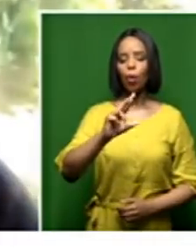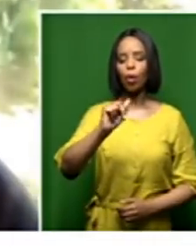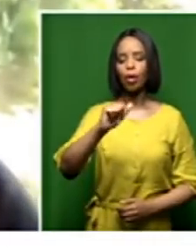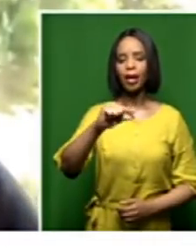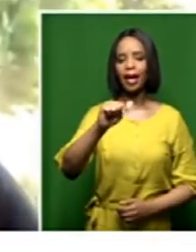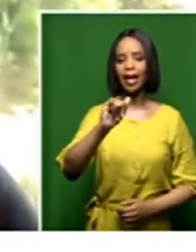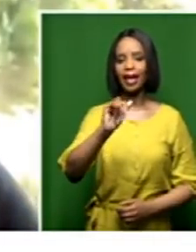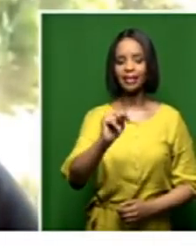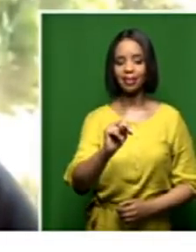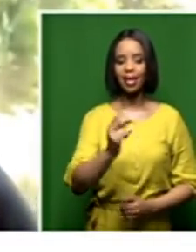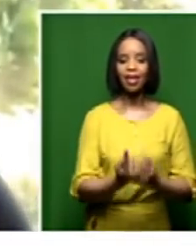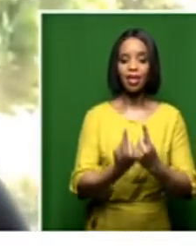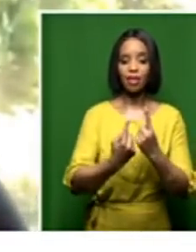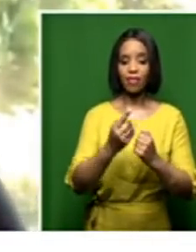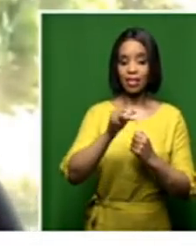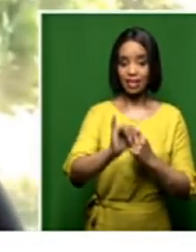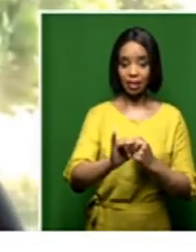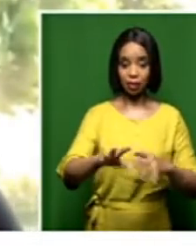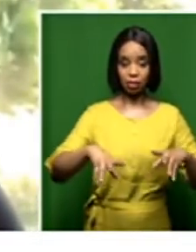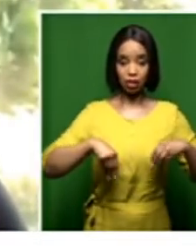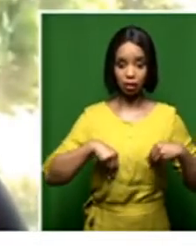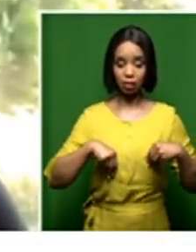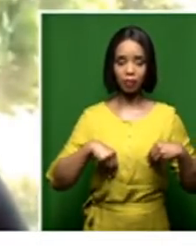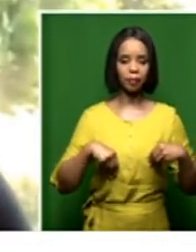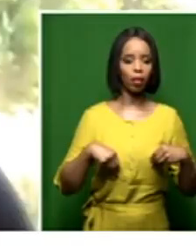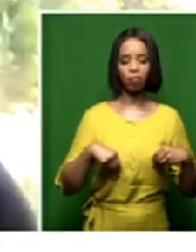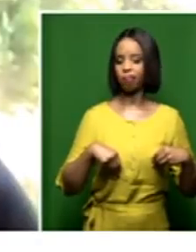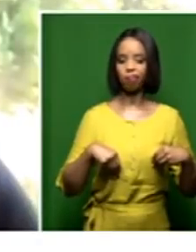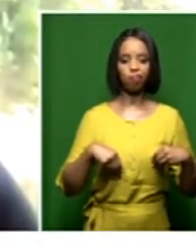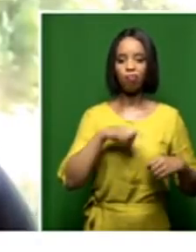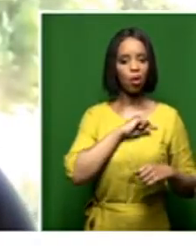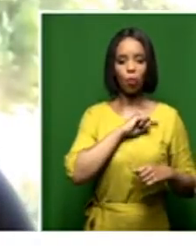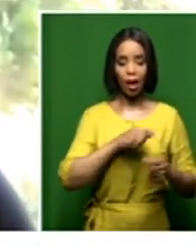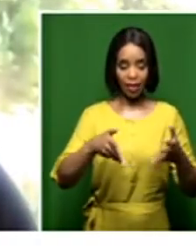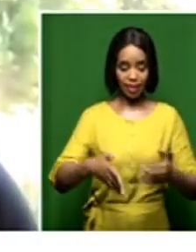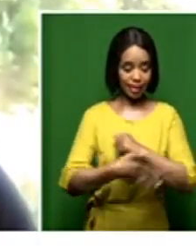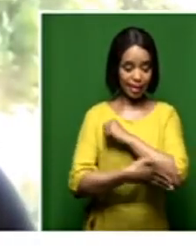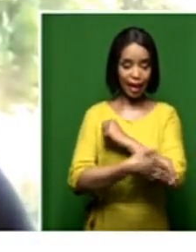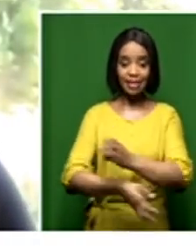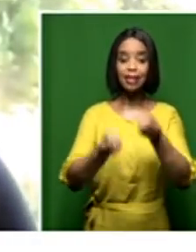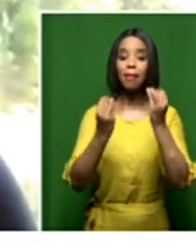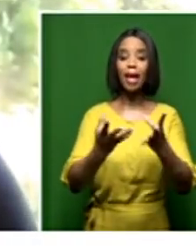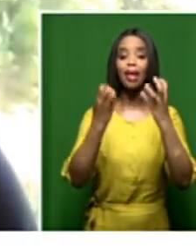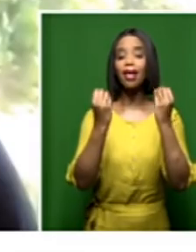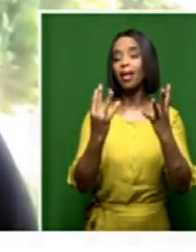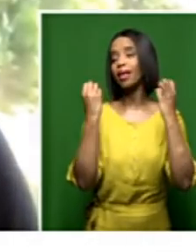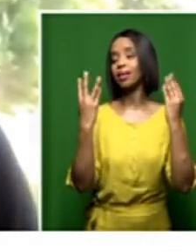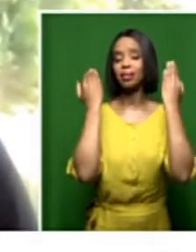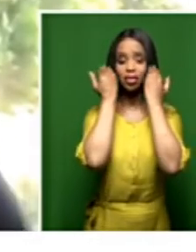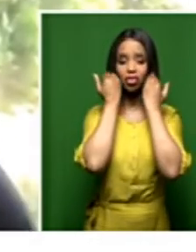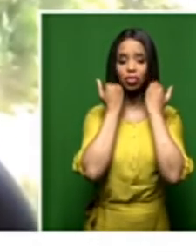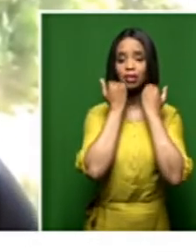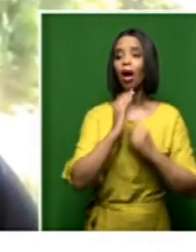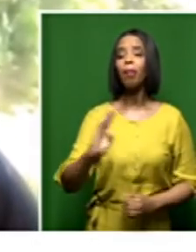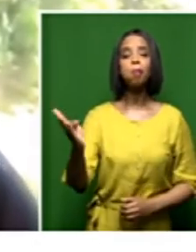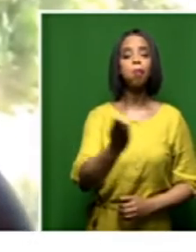less than an acceptable kind of an explanation. We have so many judges in this country. It can't be